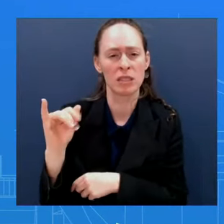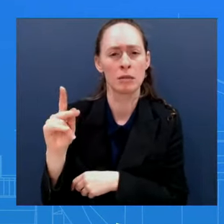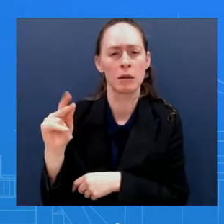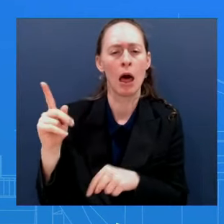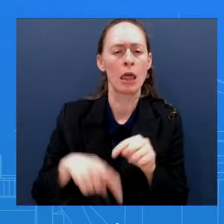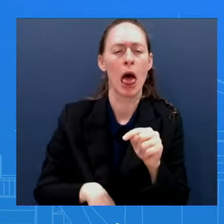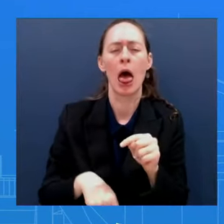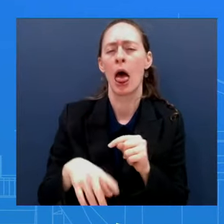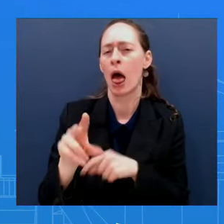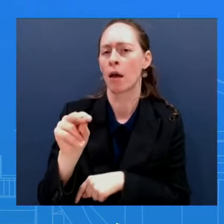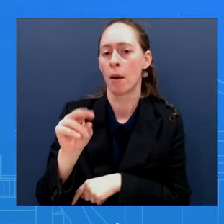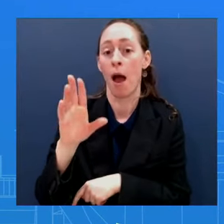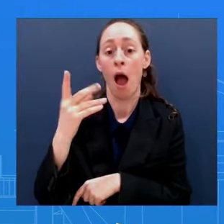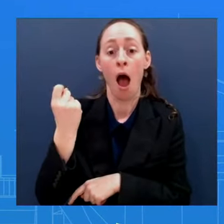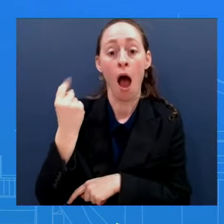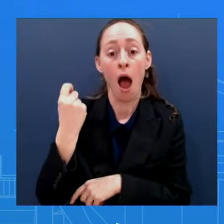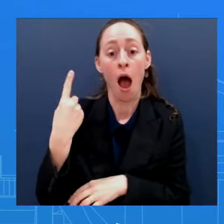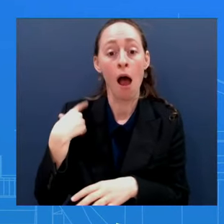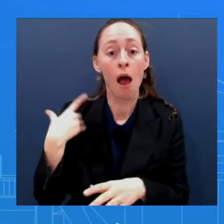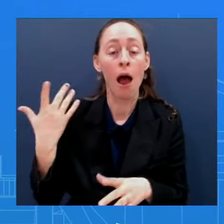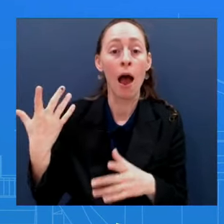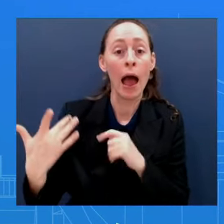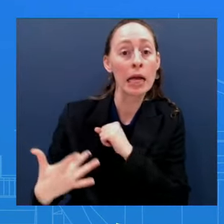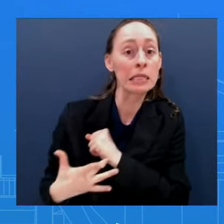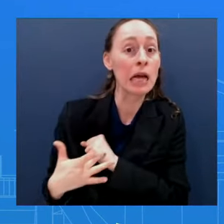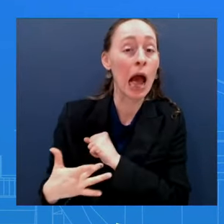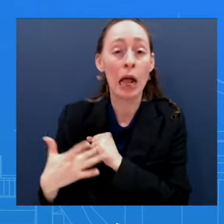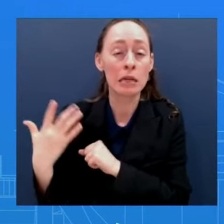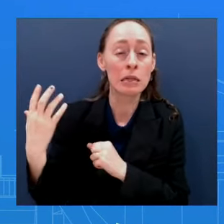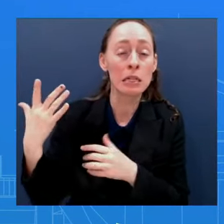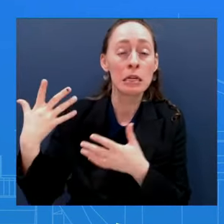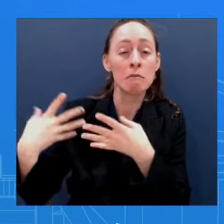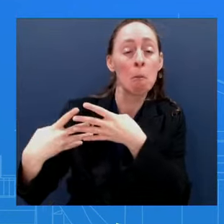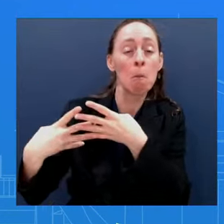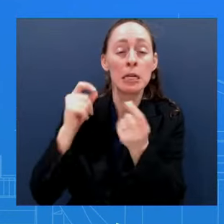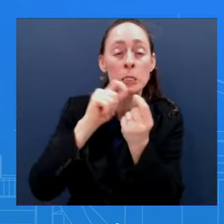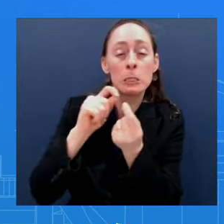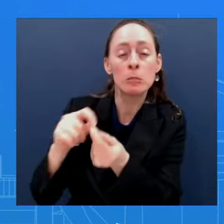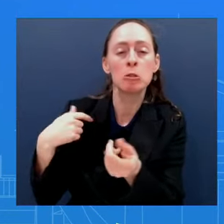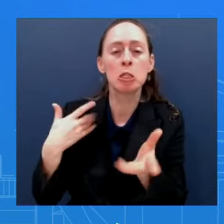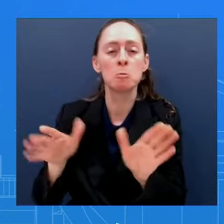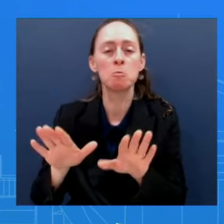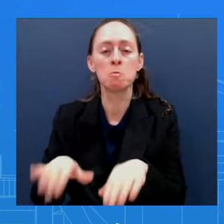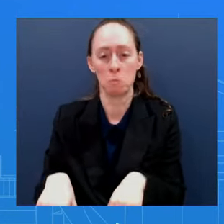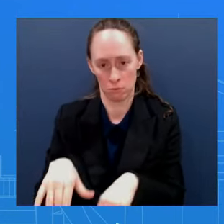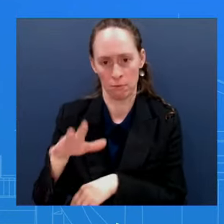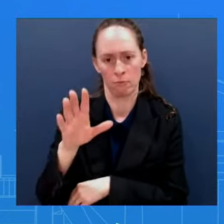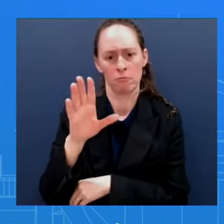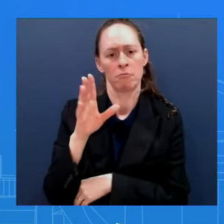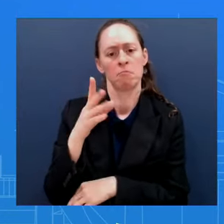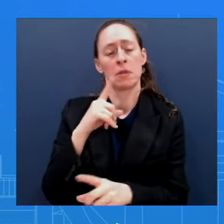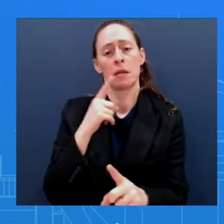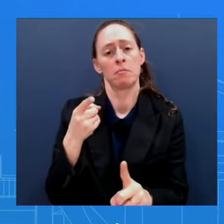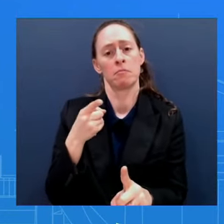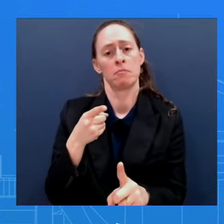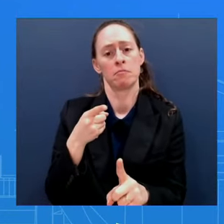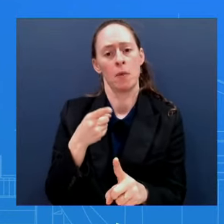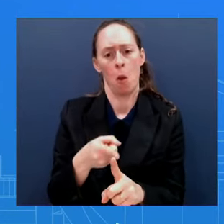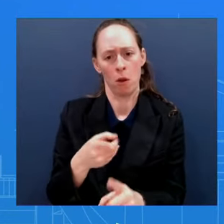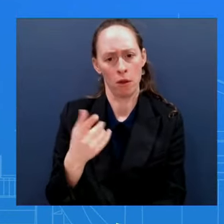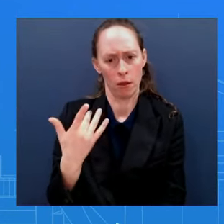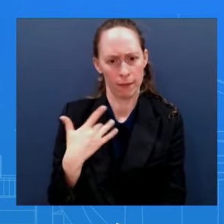with concerns about the preservation of data And the potential misuse of that data and privacy information